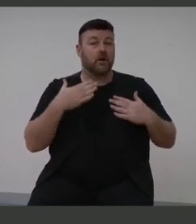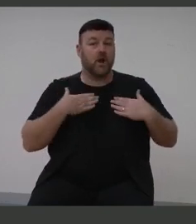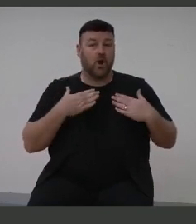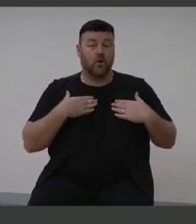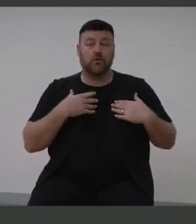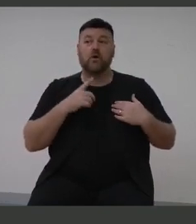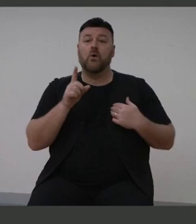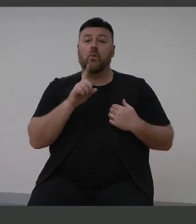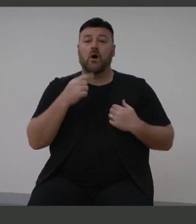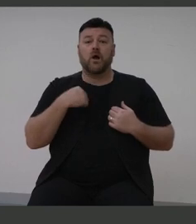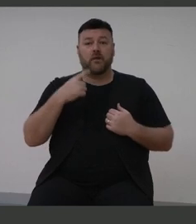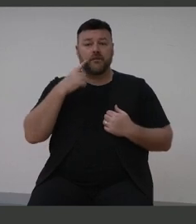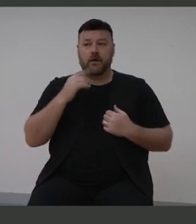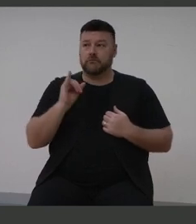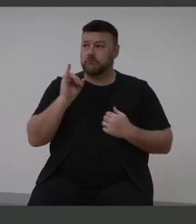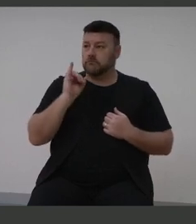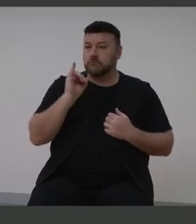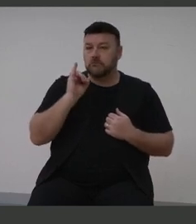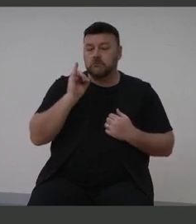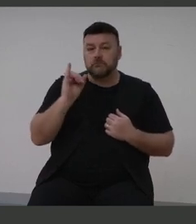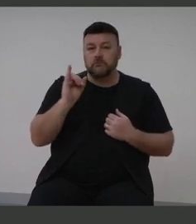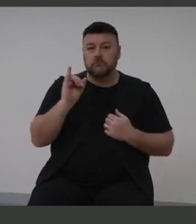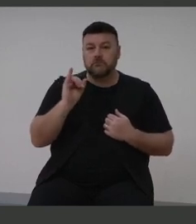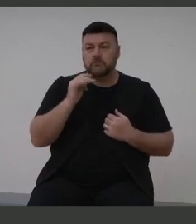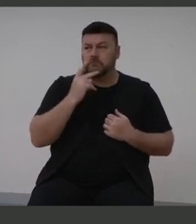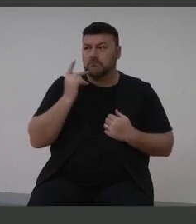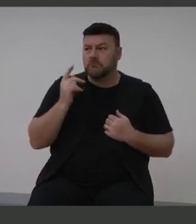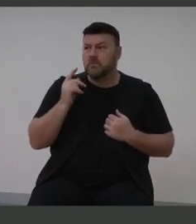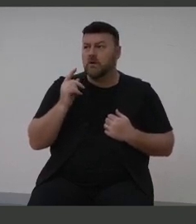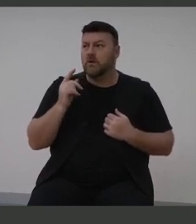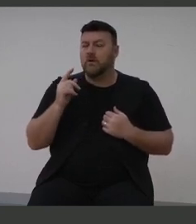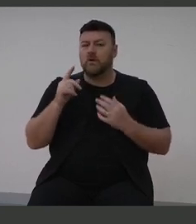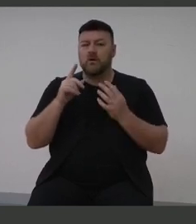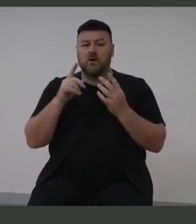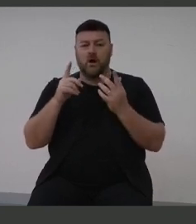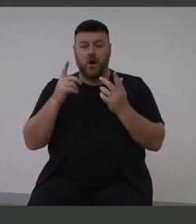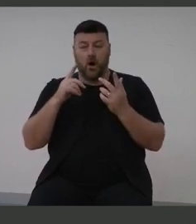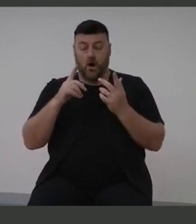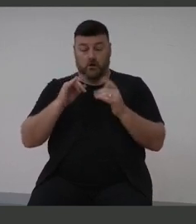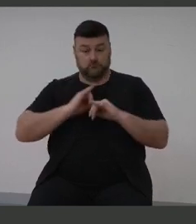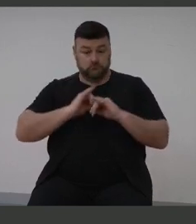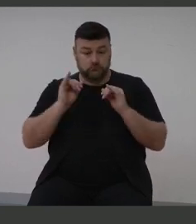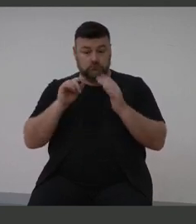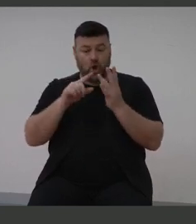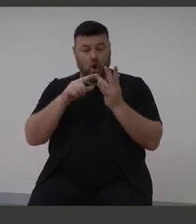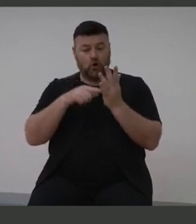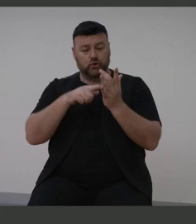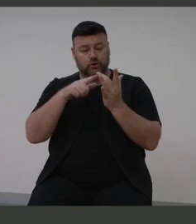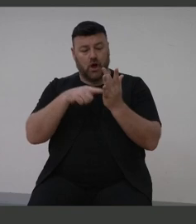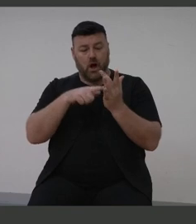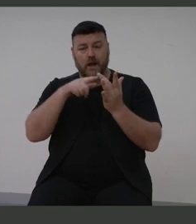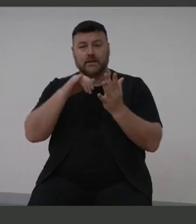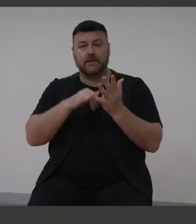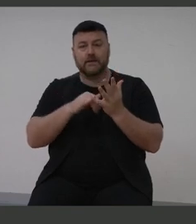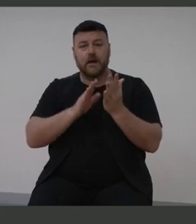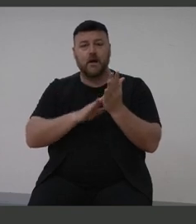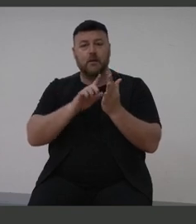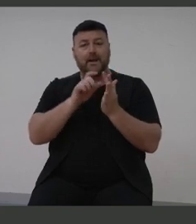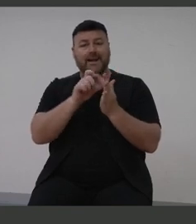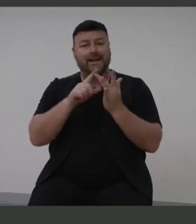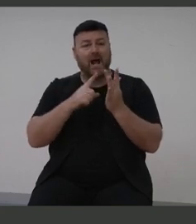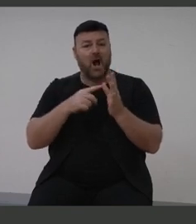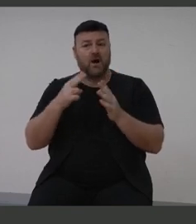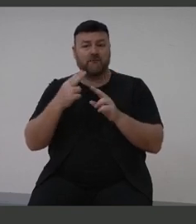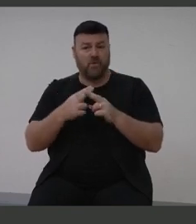levels of hearing health issues, the prevalence of otitis media in Australian Indigenous communities, particularly in remote areas.